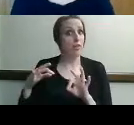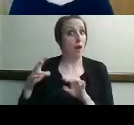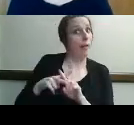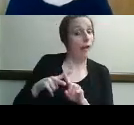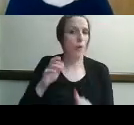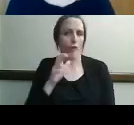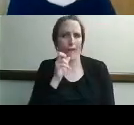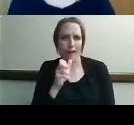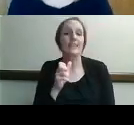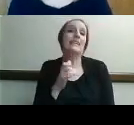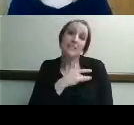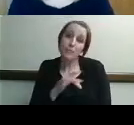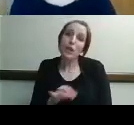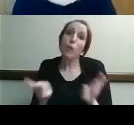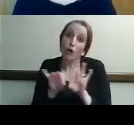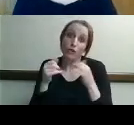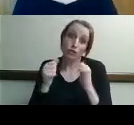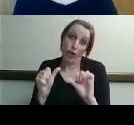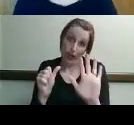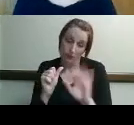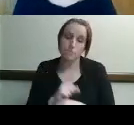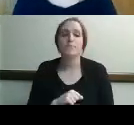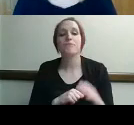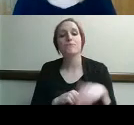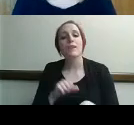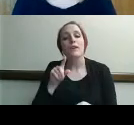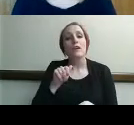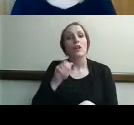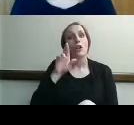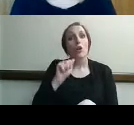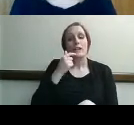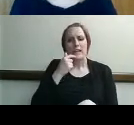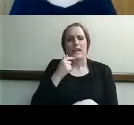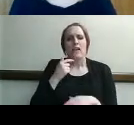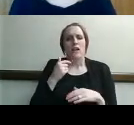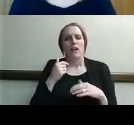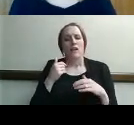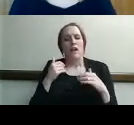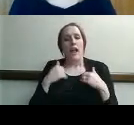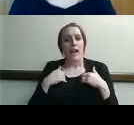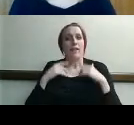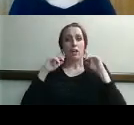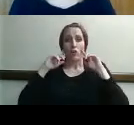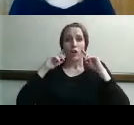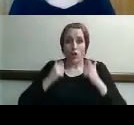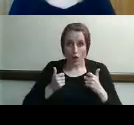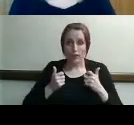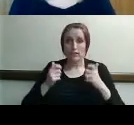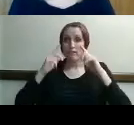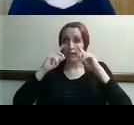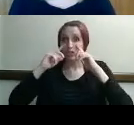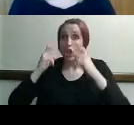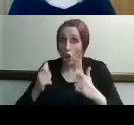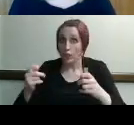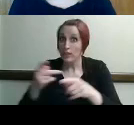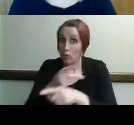um a couple folks have said that he has the hearing loss and the progressive vision loss but really how is it impacting his